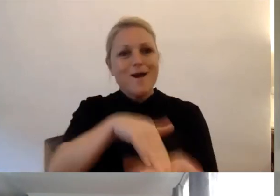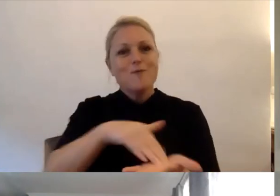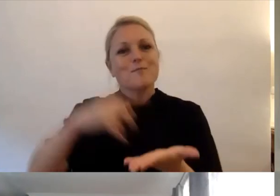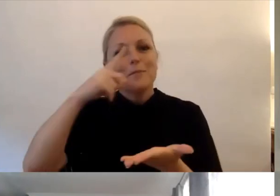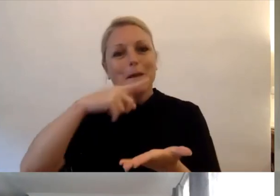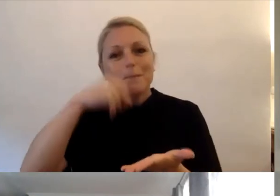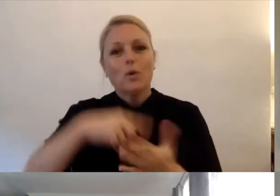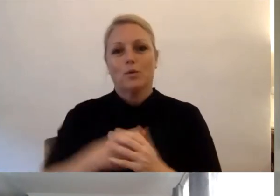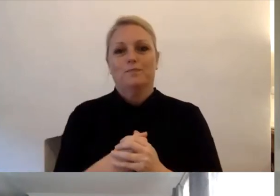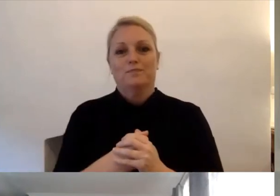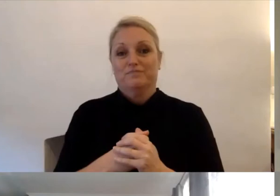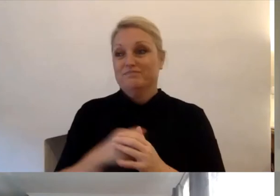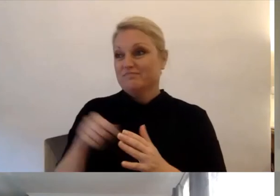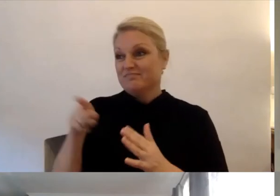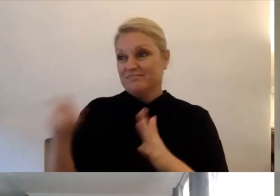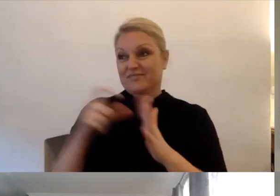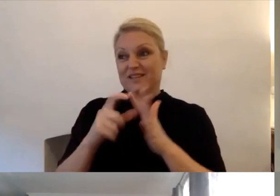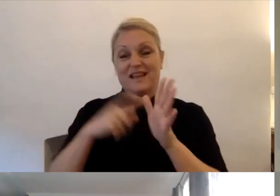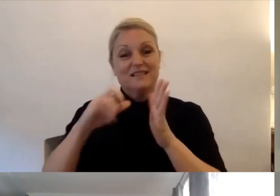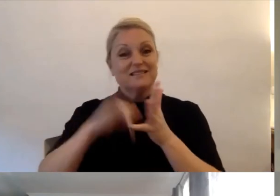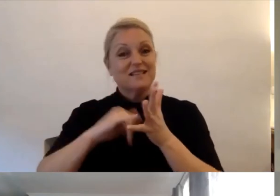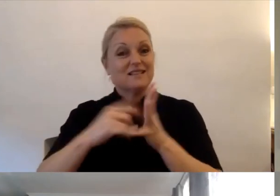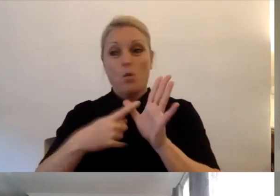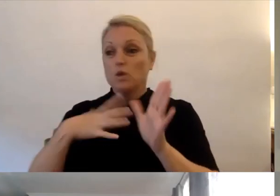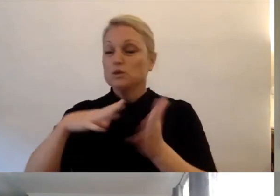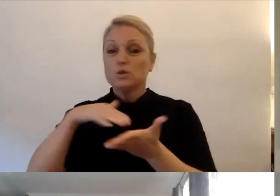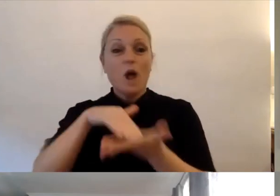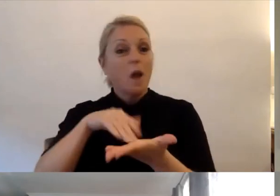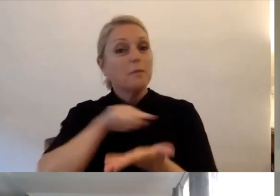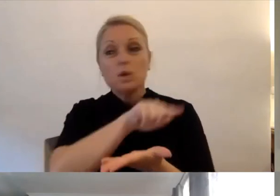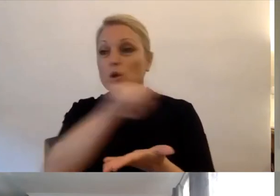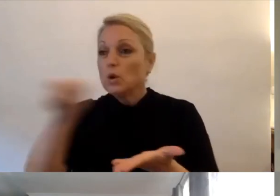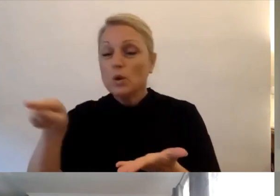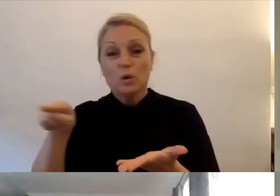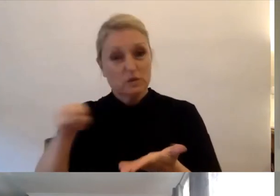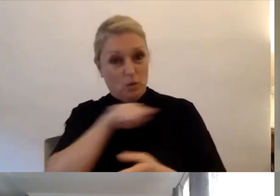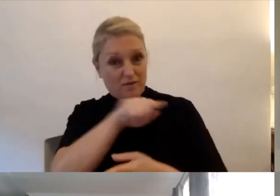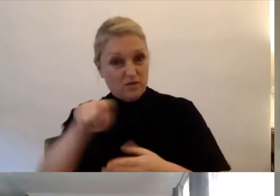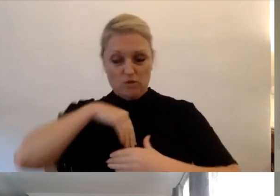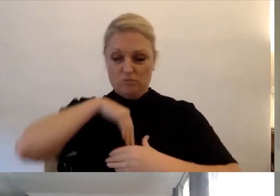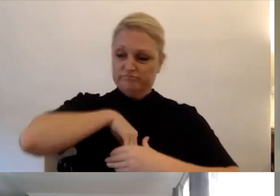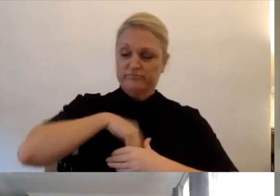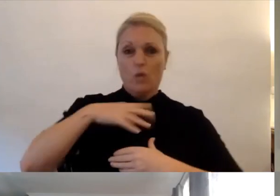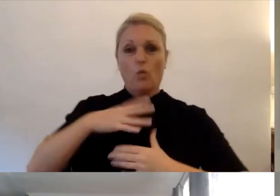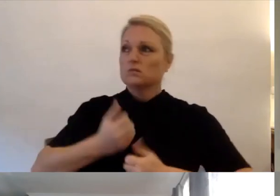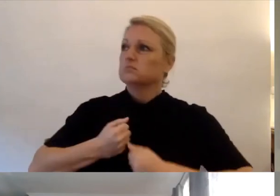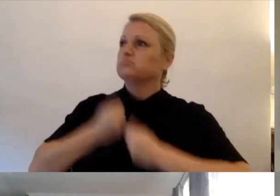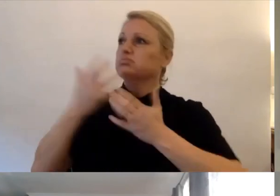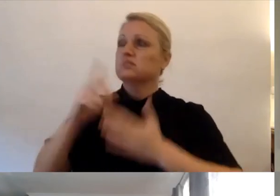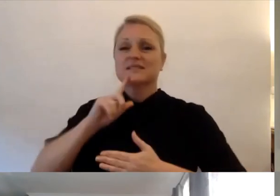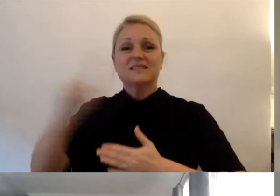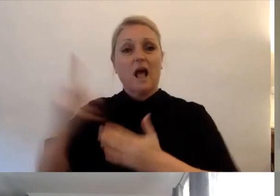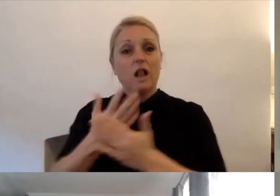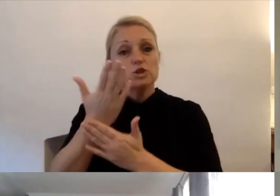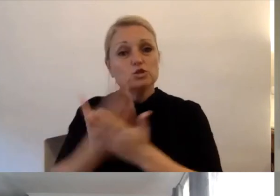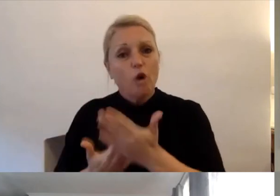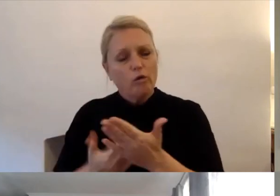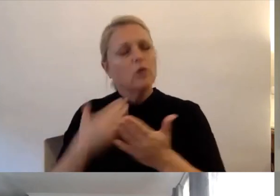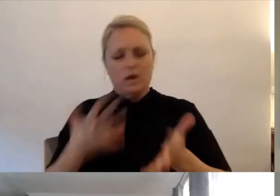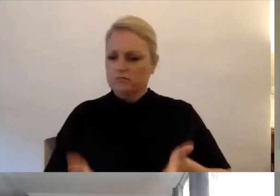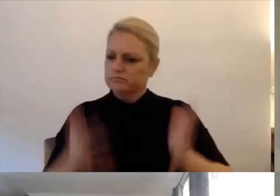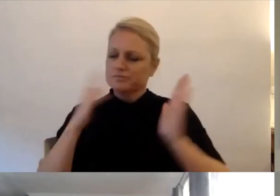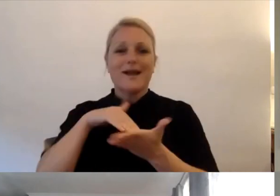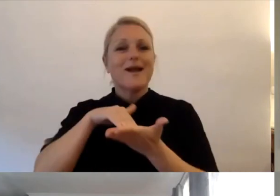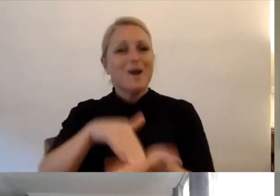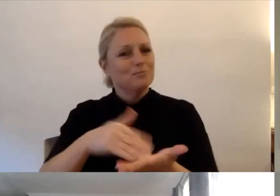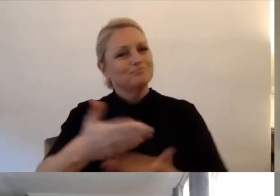you. We are willing to listen to your story and help you navigate your options with the Royal Commission. Thank